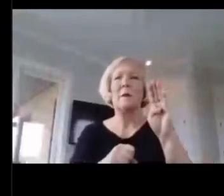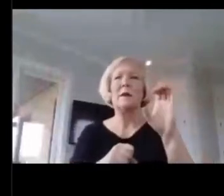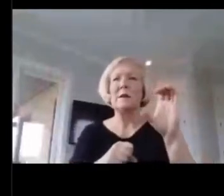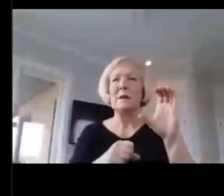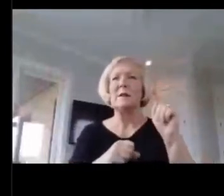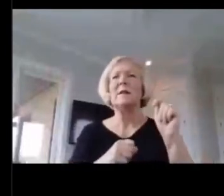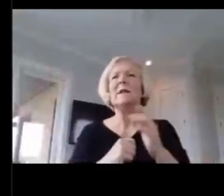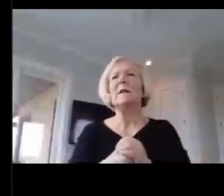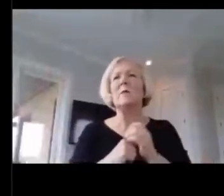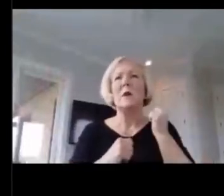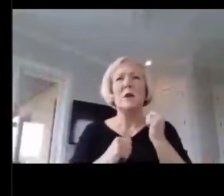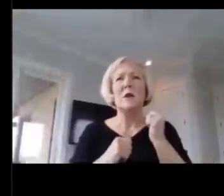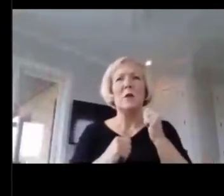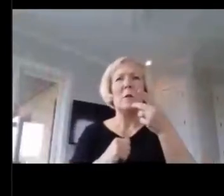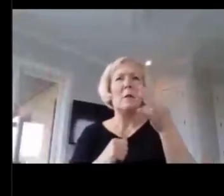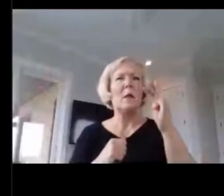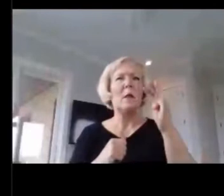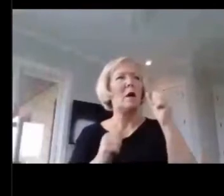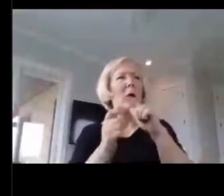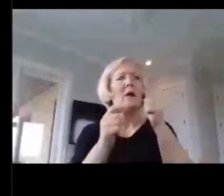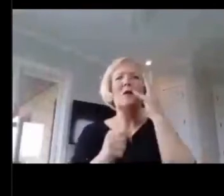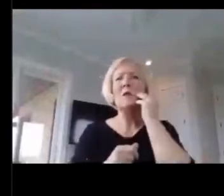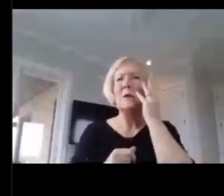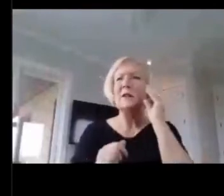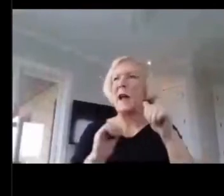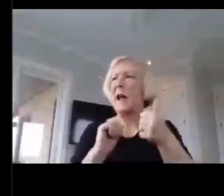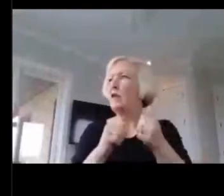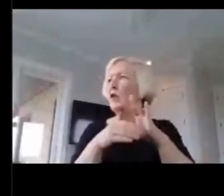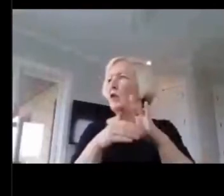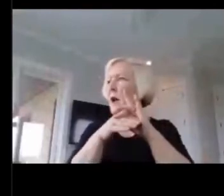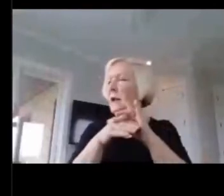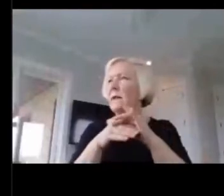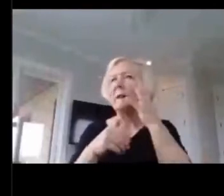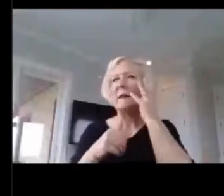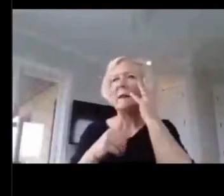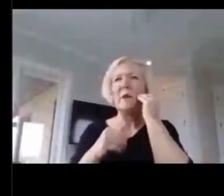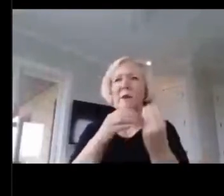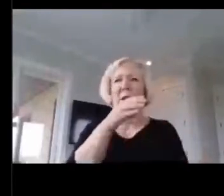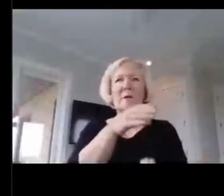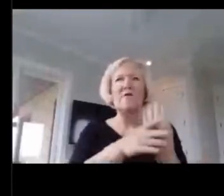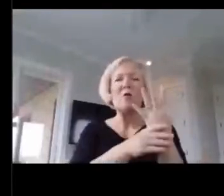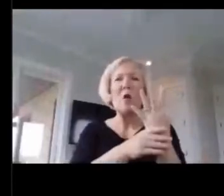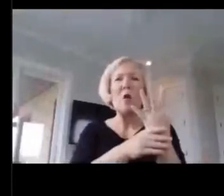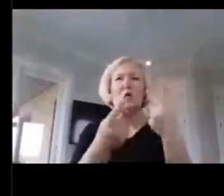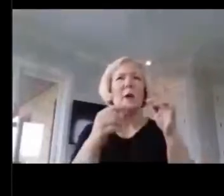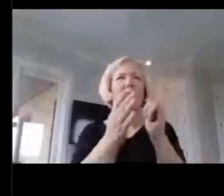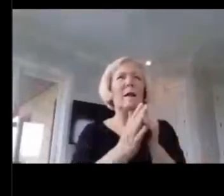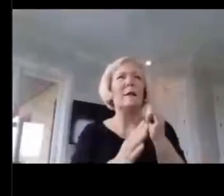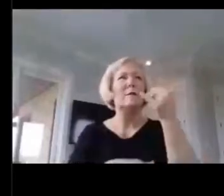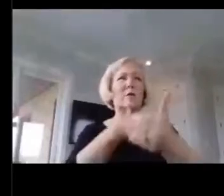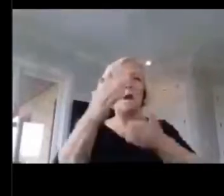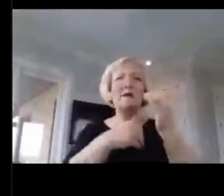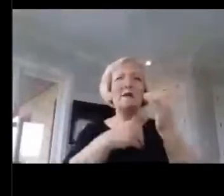experience and how your content understanding has grown through this process? As a leader, you'll have the opportunity to